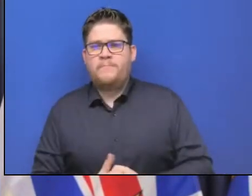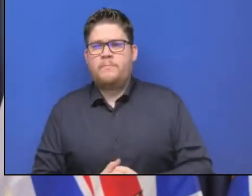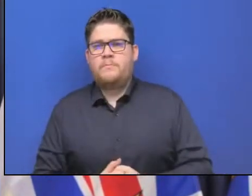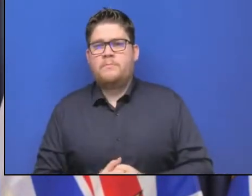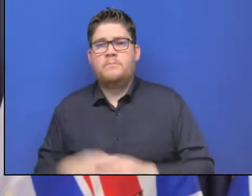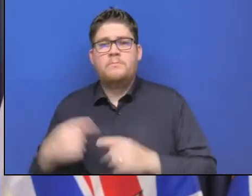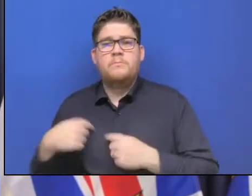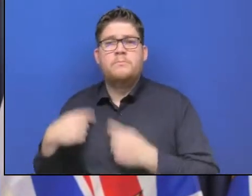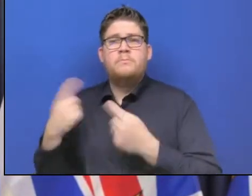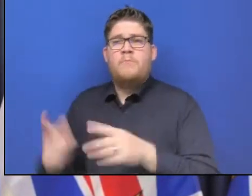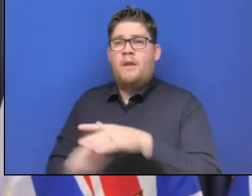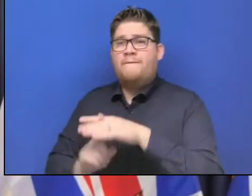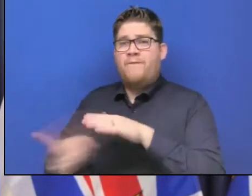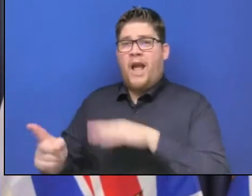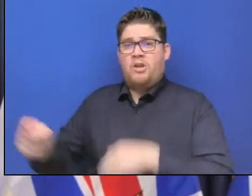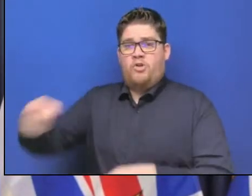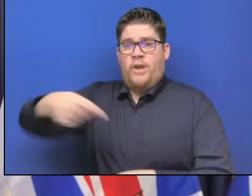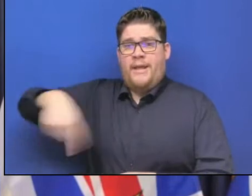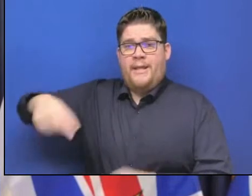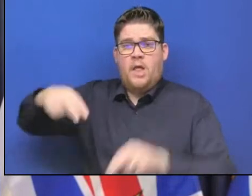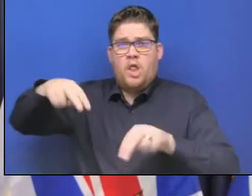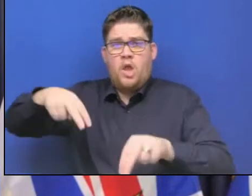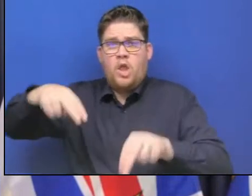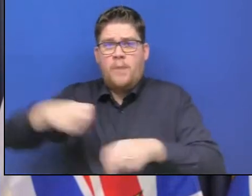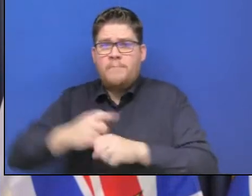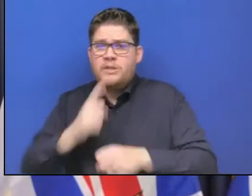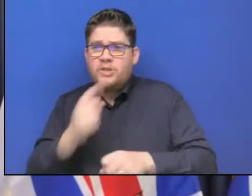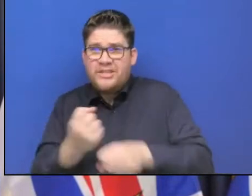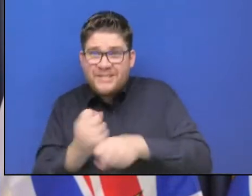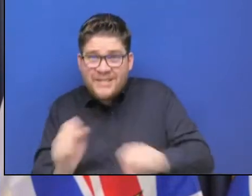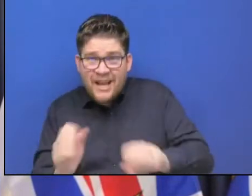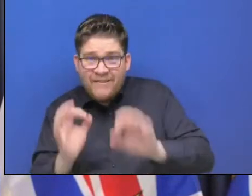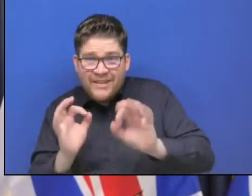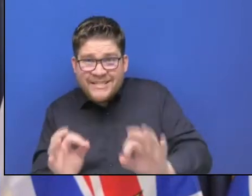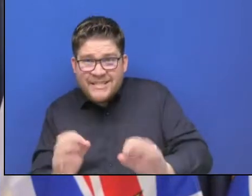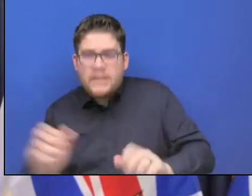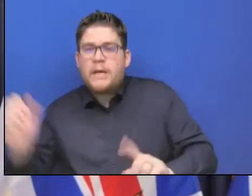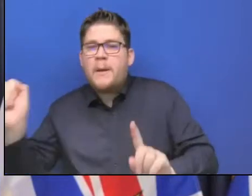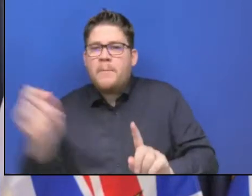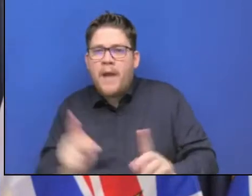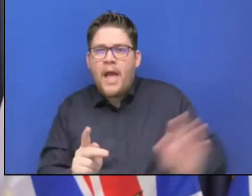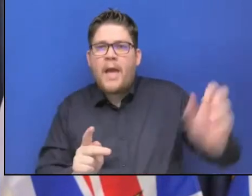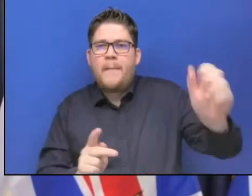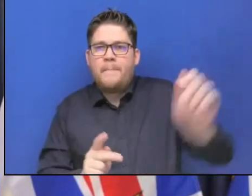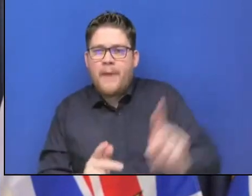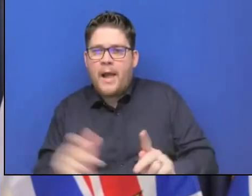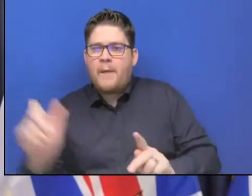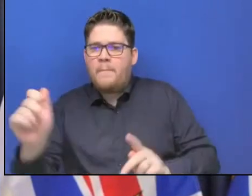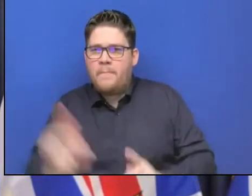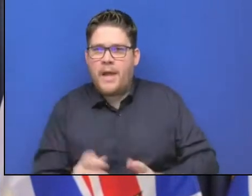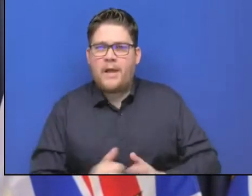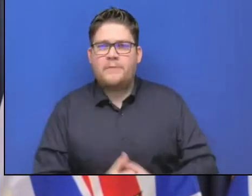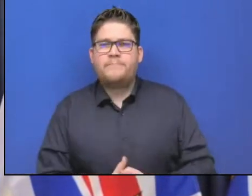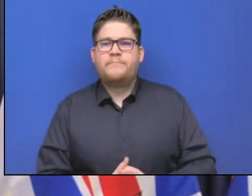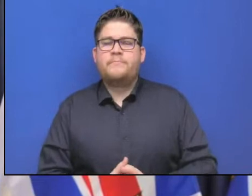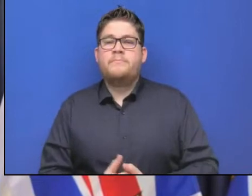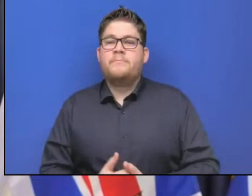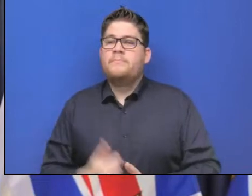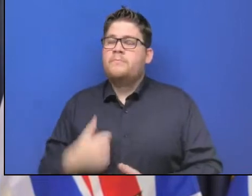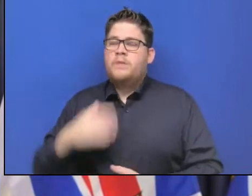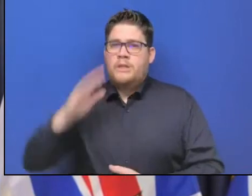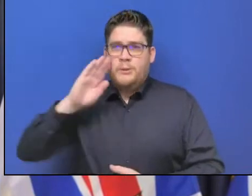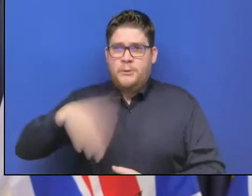or alert are lifted. At the same time, we know there is significant financial impact to farmers.